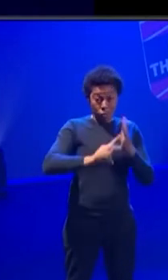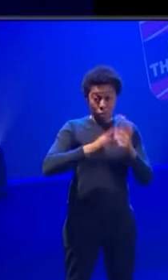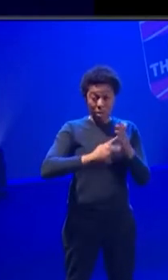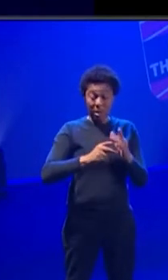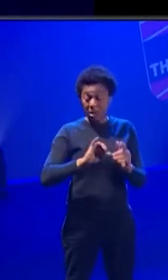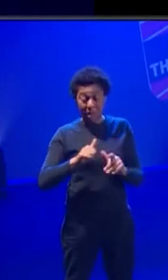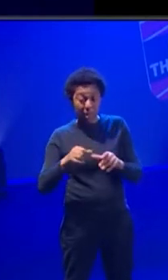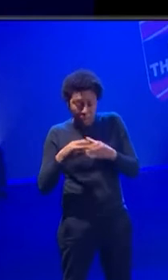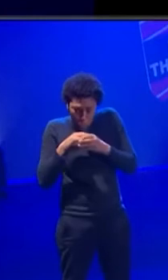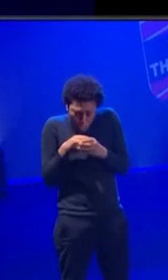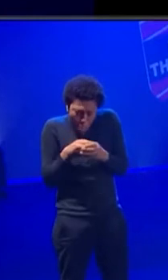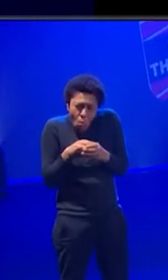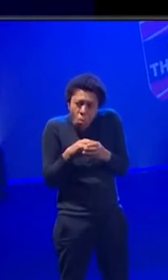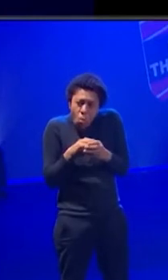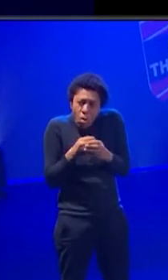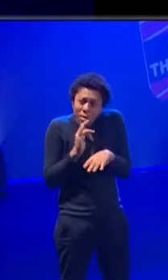theatres,